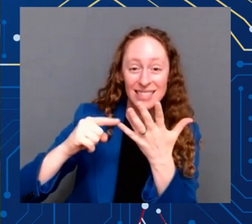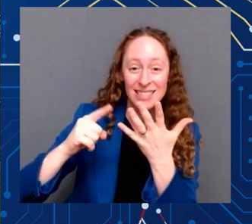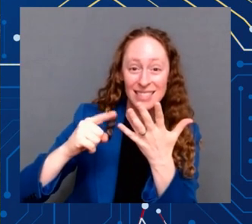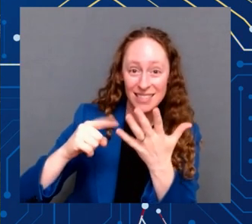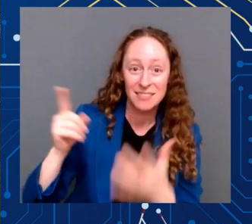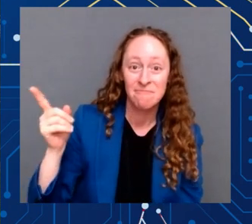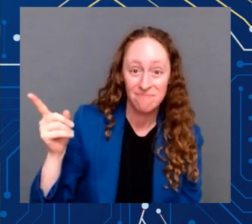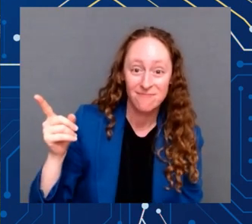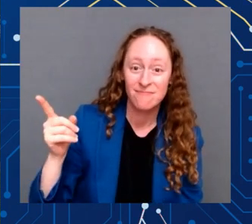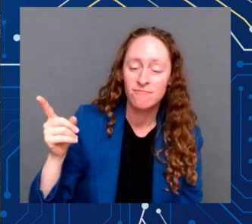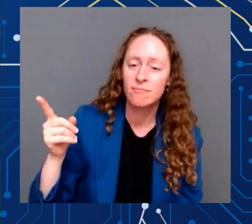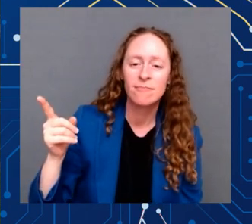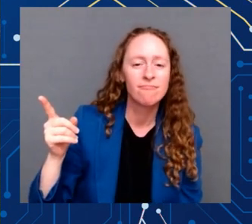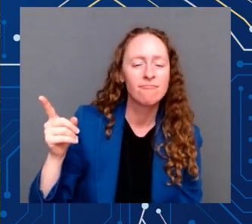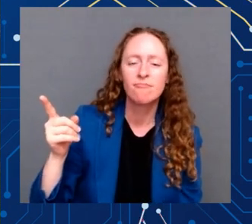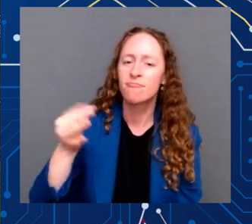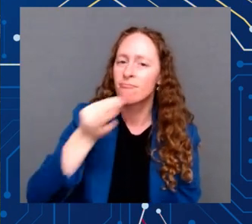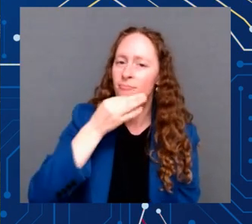Nancy Pelosi.